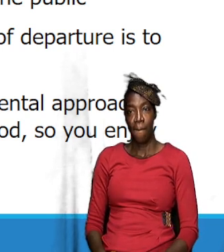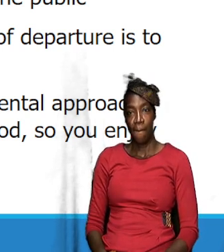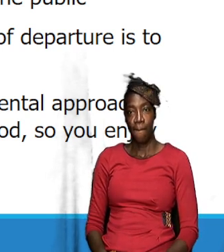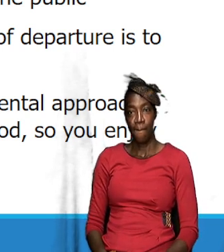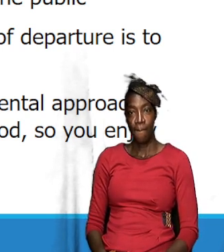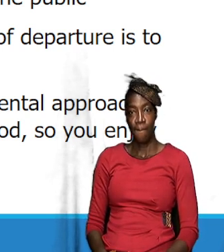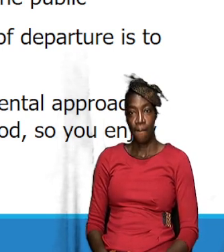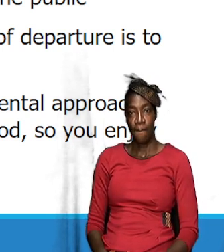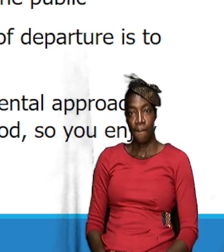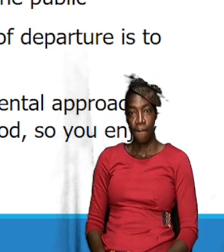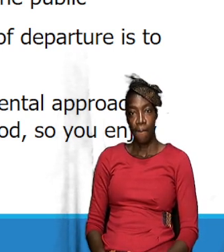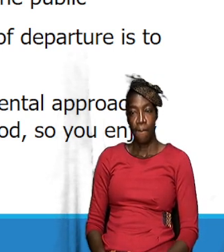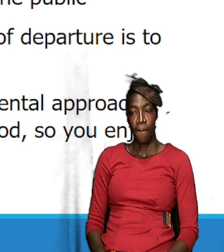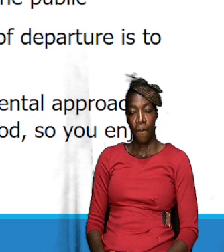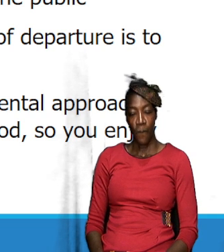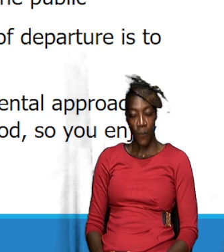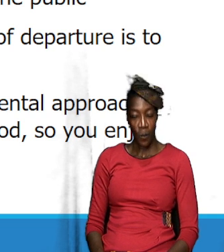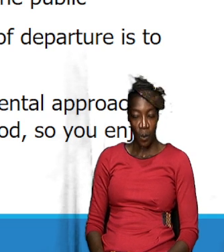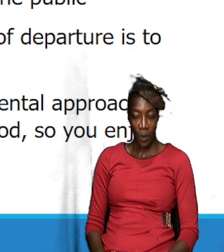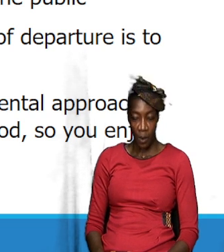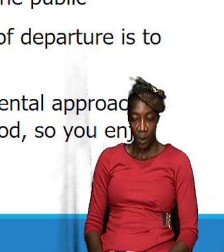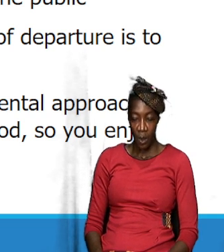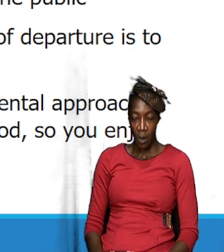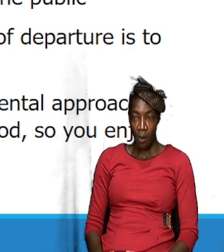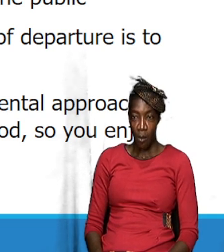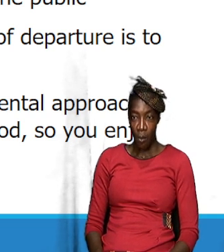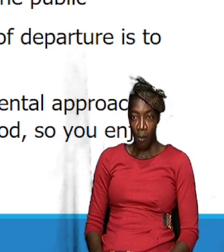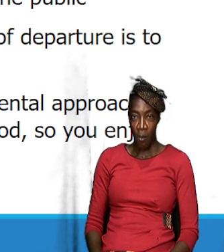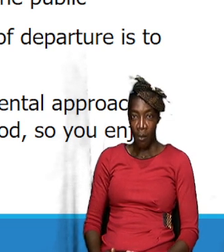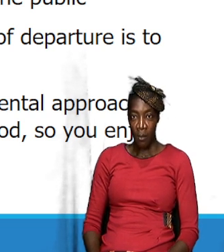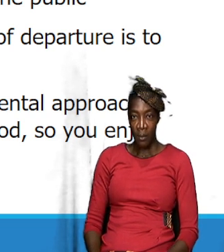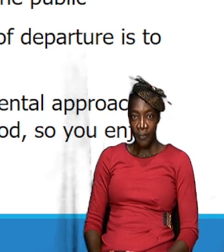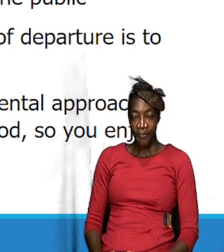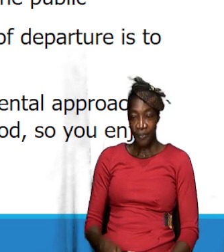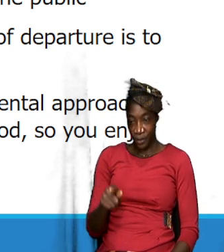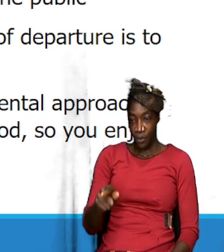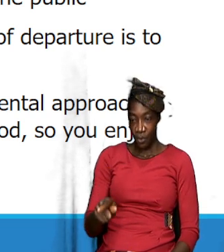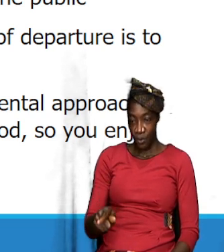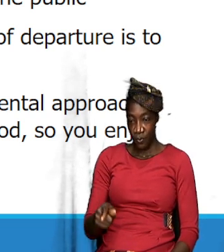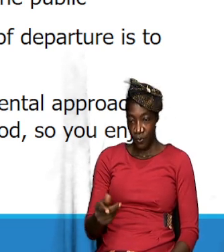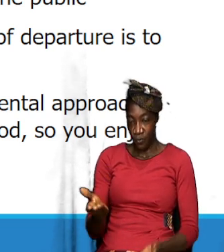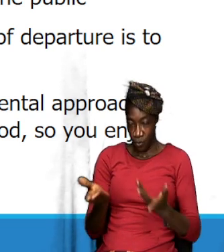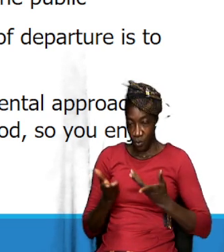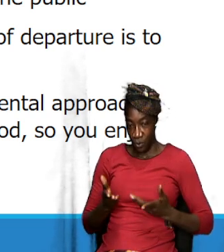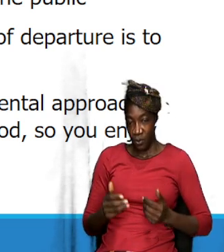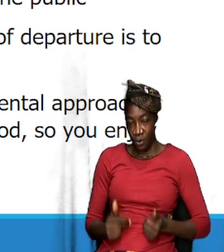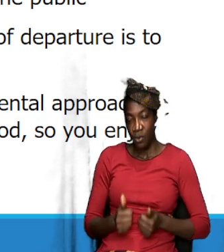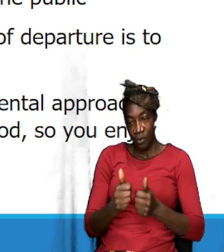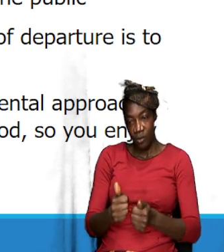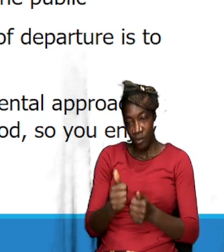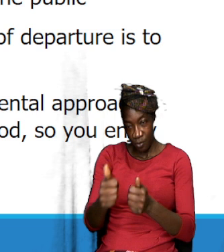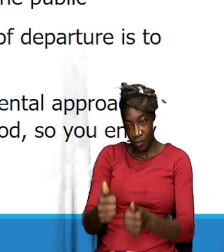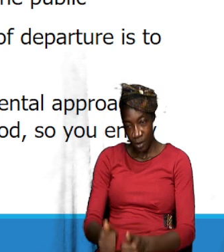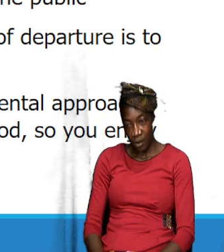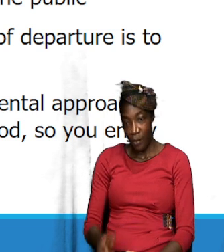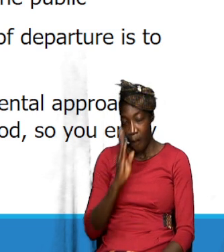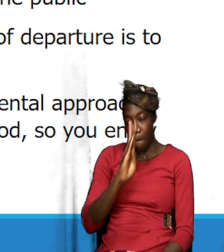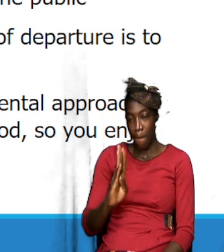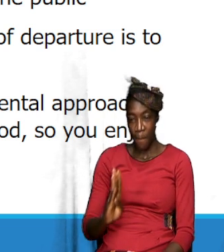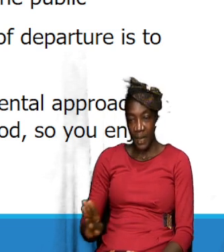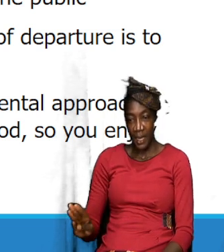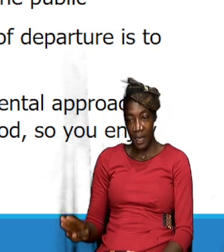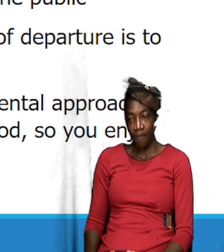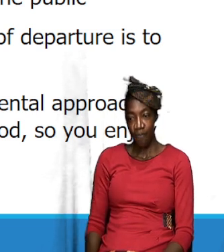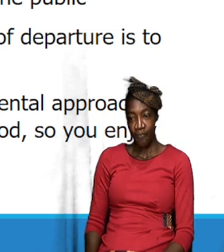repeating myself but I'm repeating myself for emphasis if you want to really imitate God if you want to be like